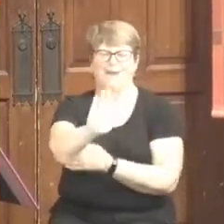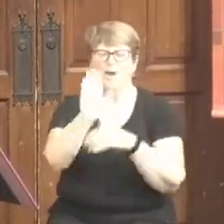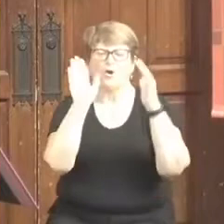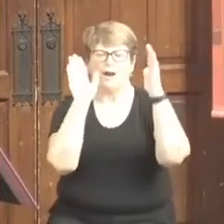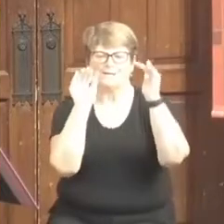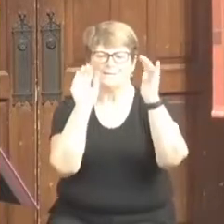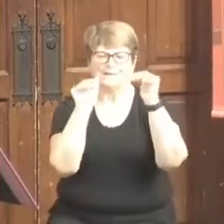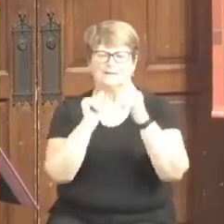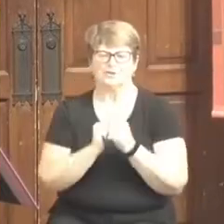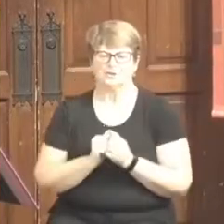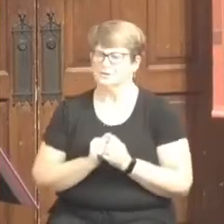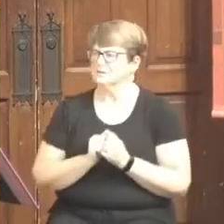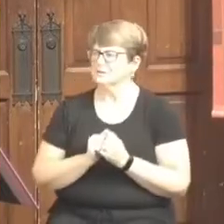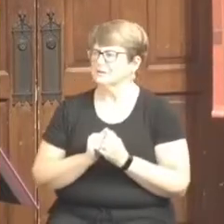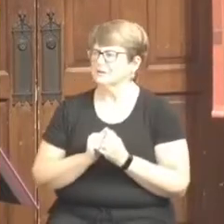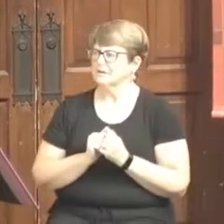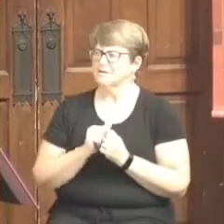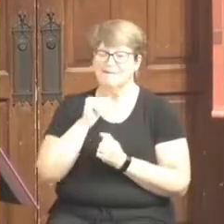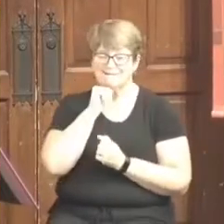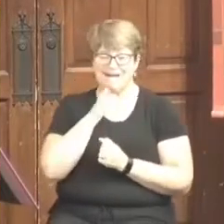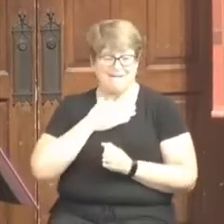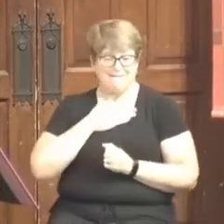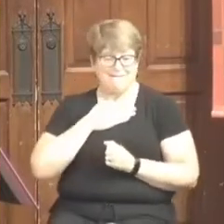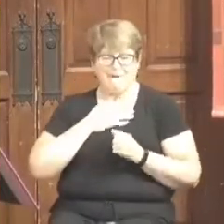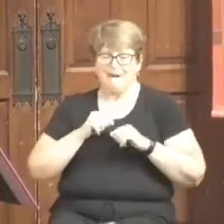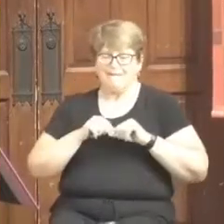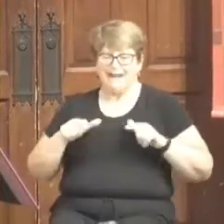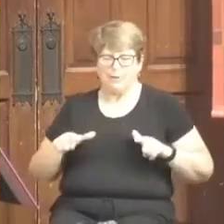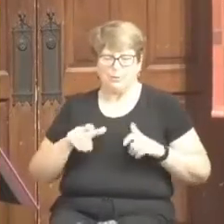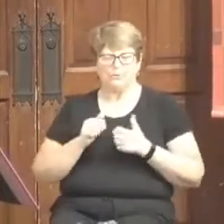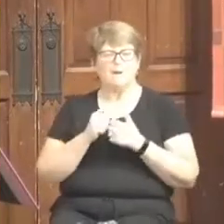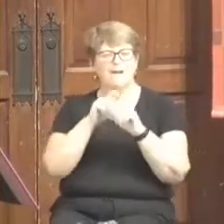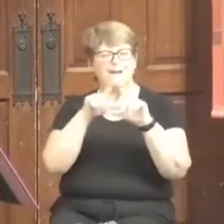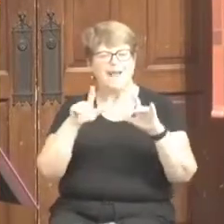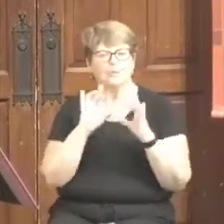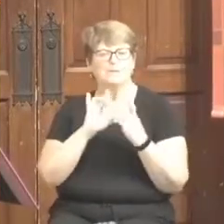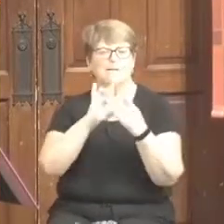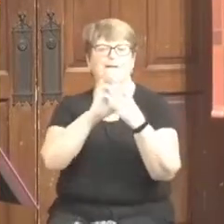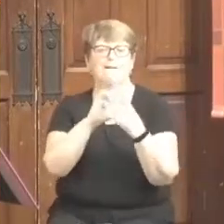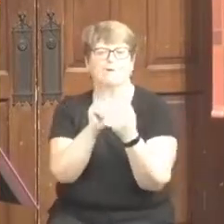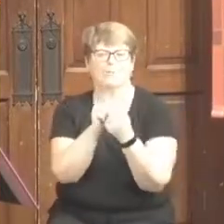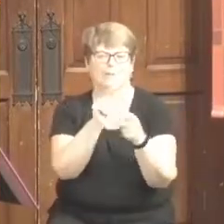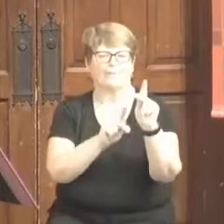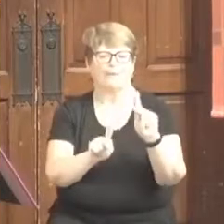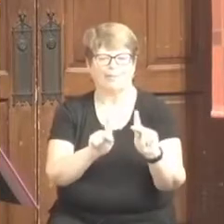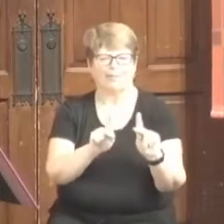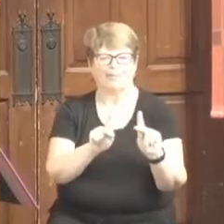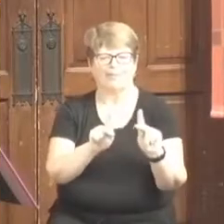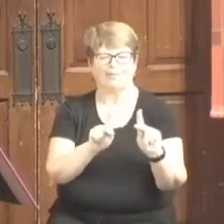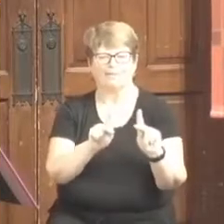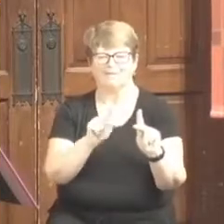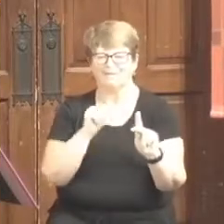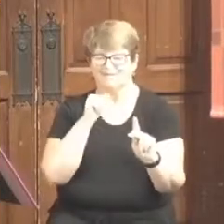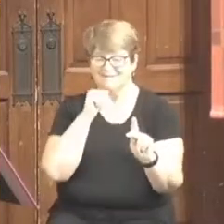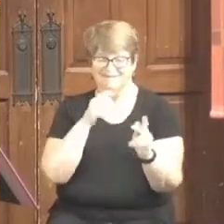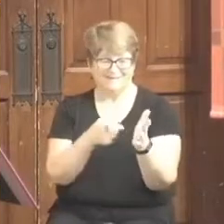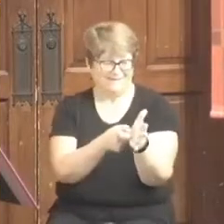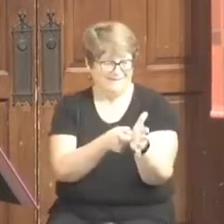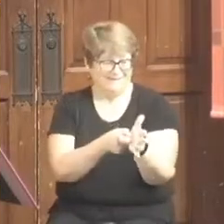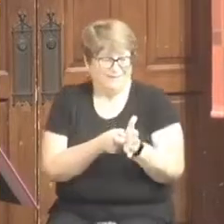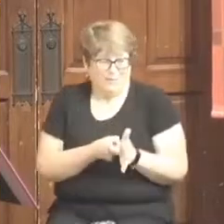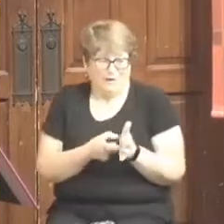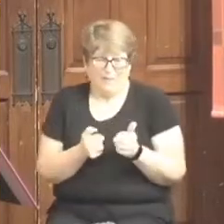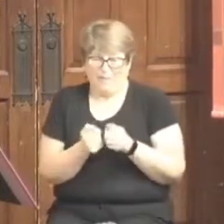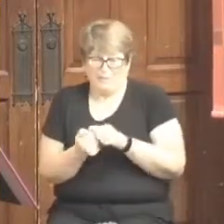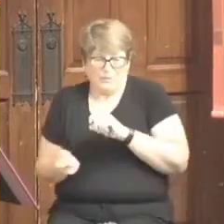our language, but the language that connects with them. Not in the ways we want them to conform, but